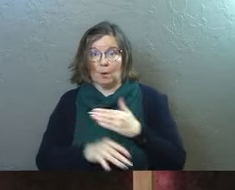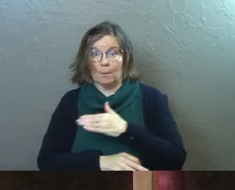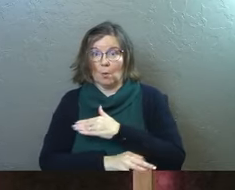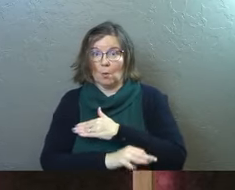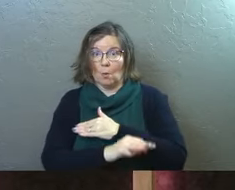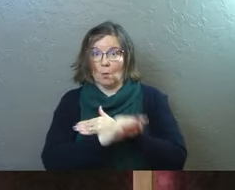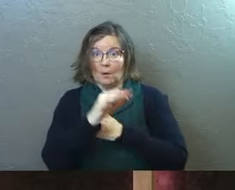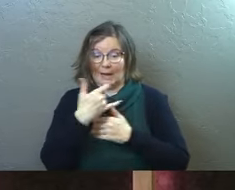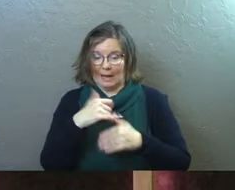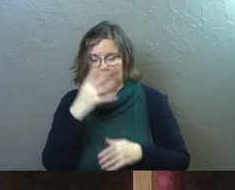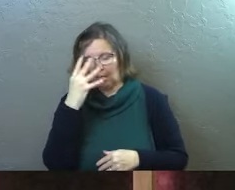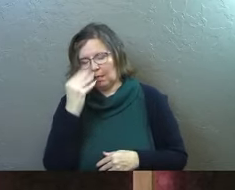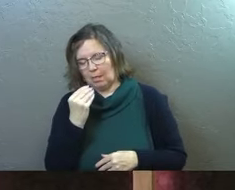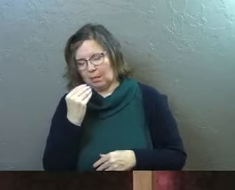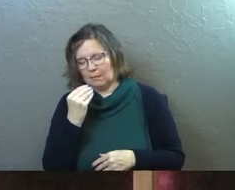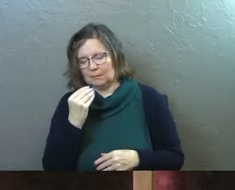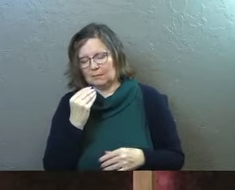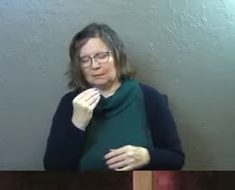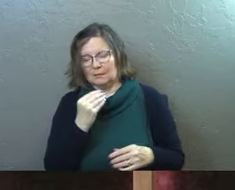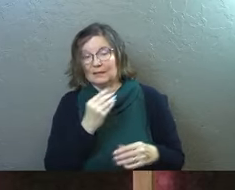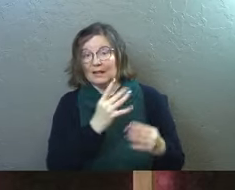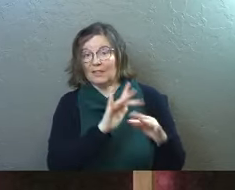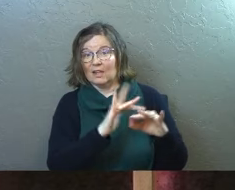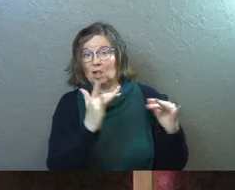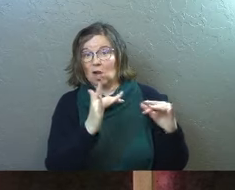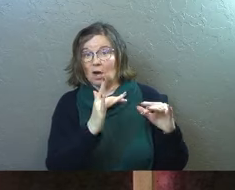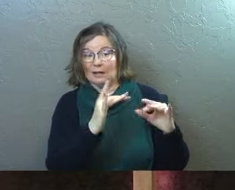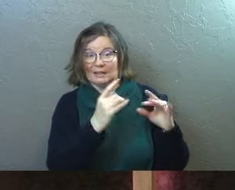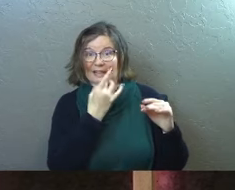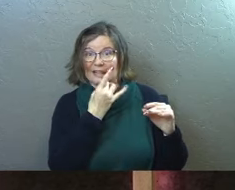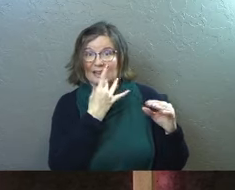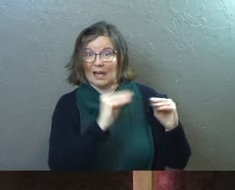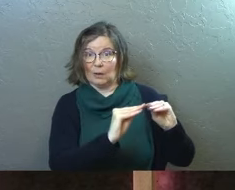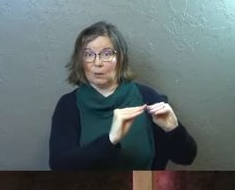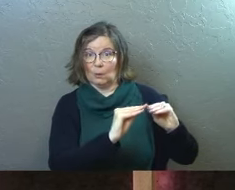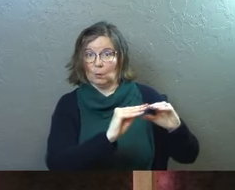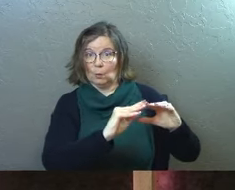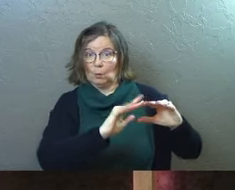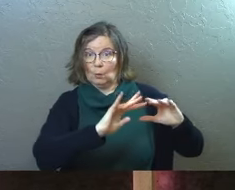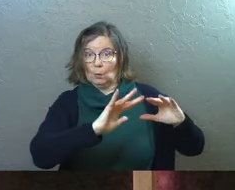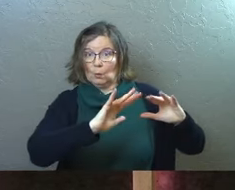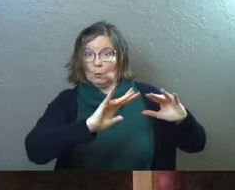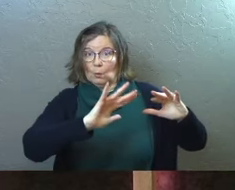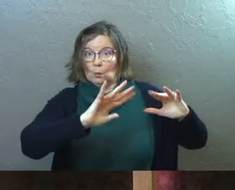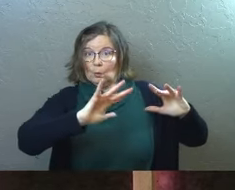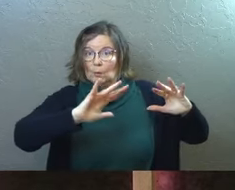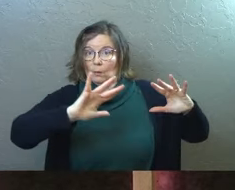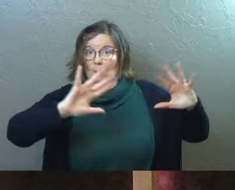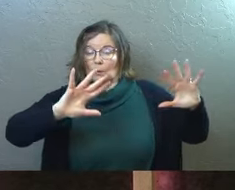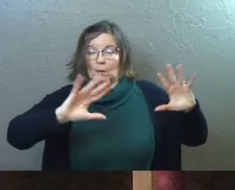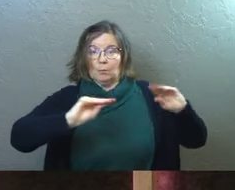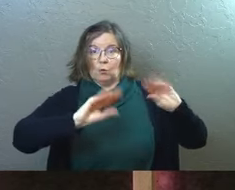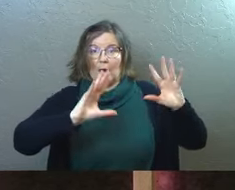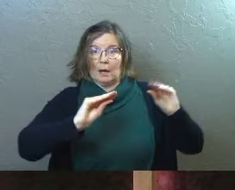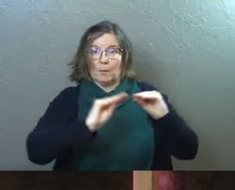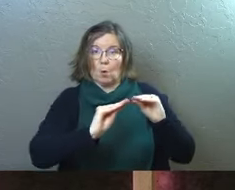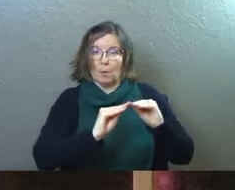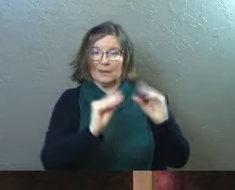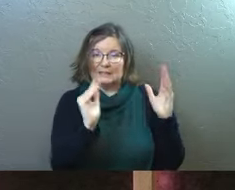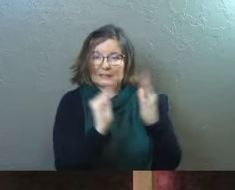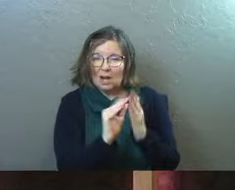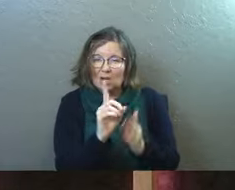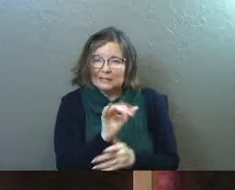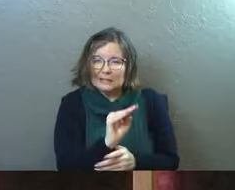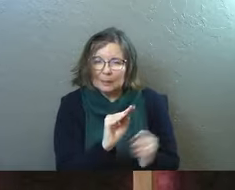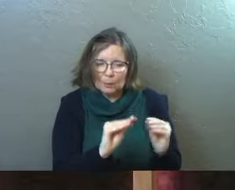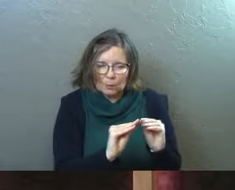the morning and I'm still asleep, um, the, the alarm clock actually starts to glow very, very subtly, very slowly, brighter and brighter and